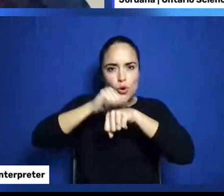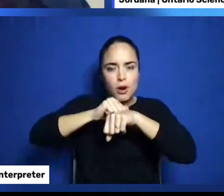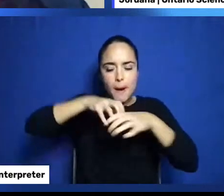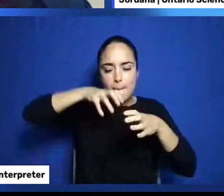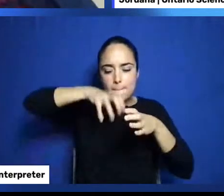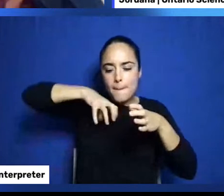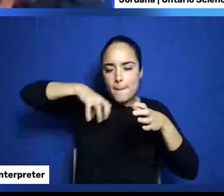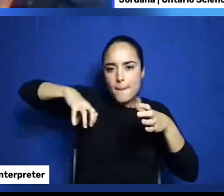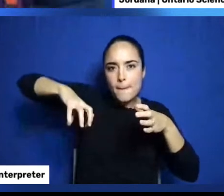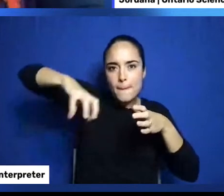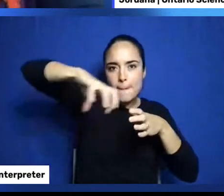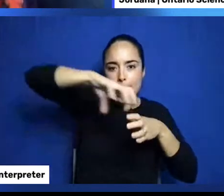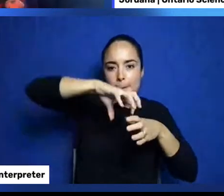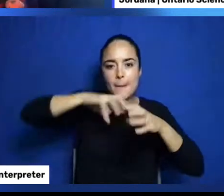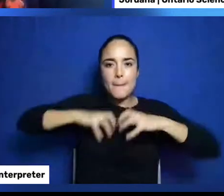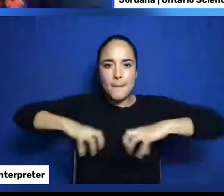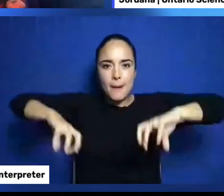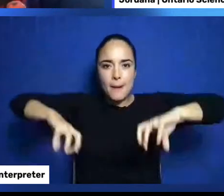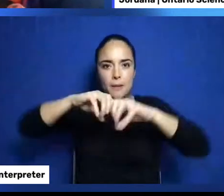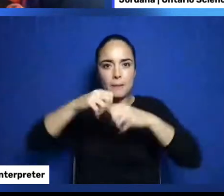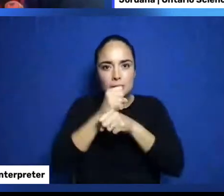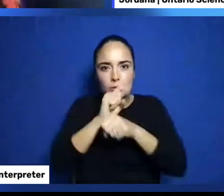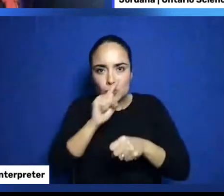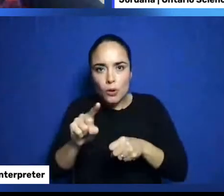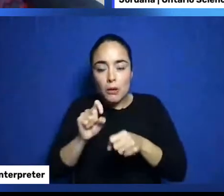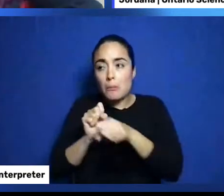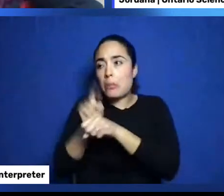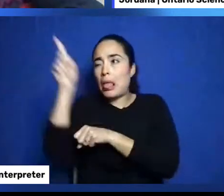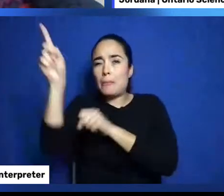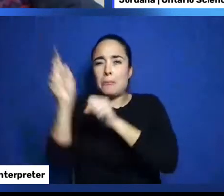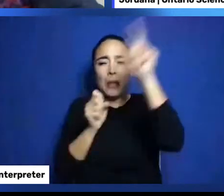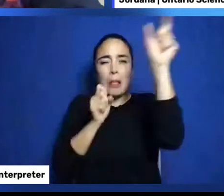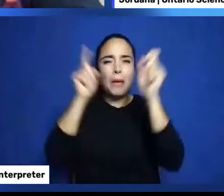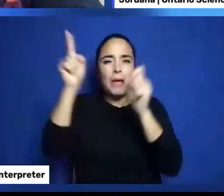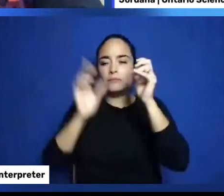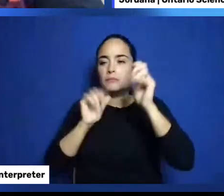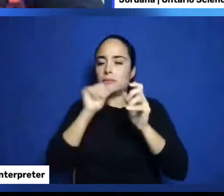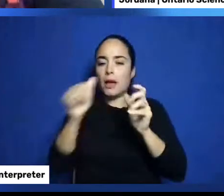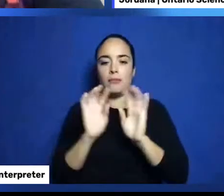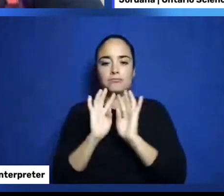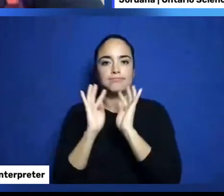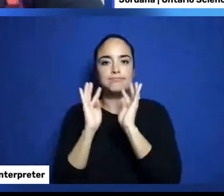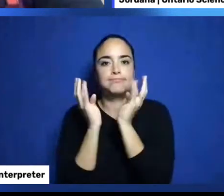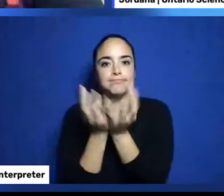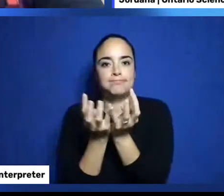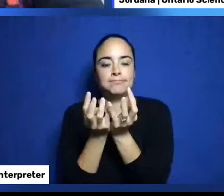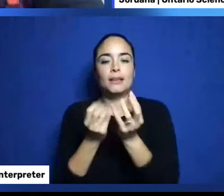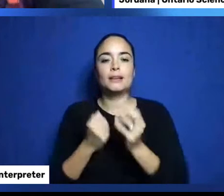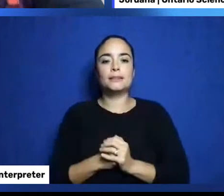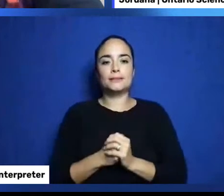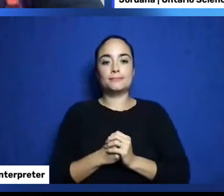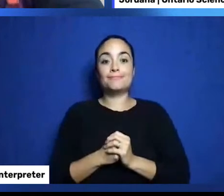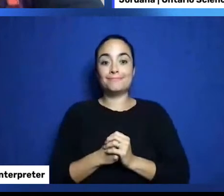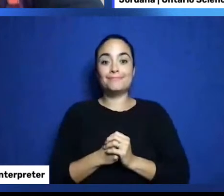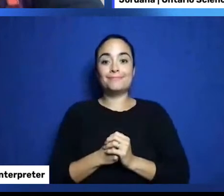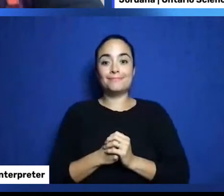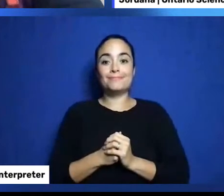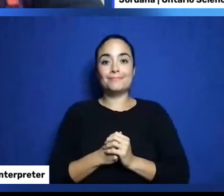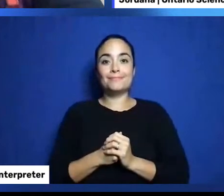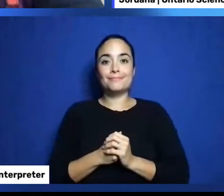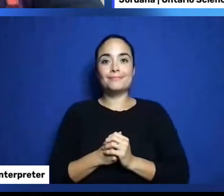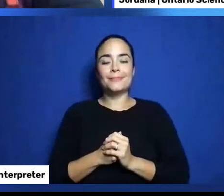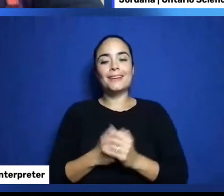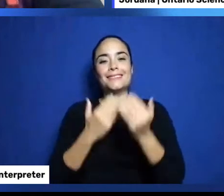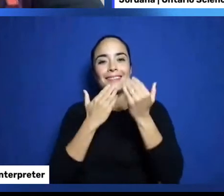that the pieces didn't spread out either. That was a great question. Thank you so much Avery. That makes a lot of sense. Thank you after the questions.